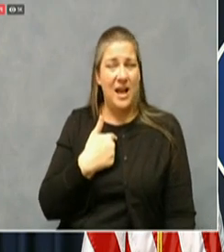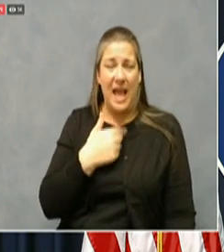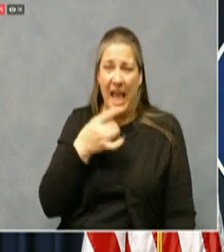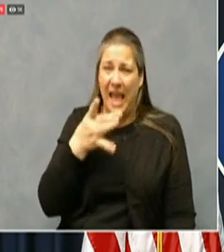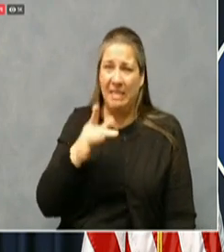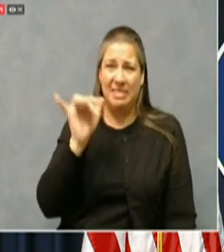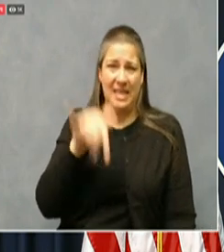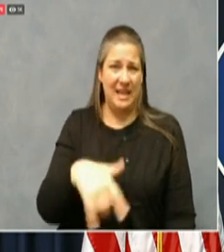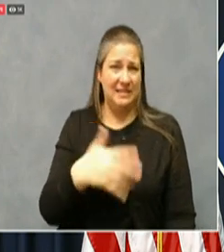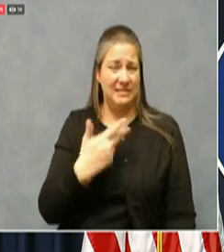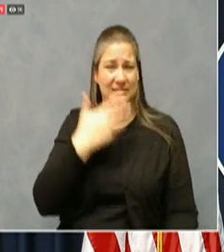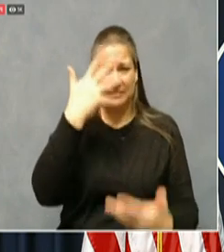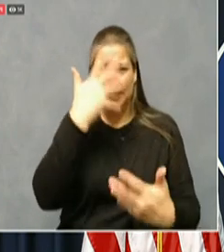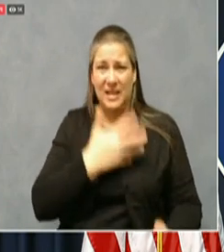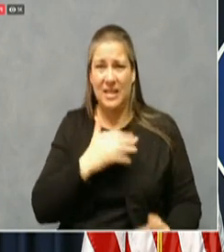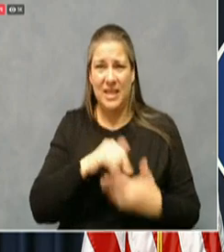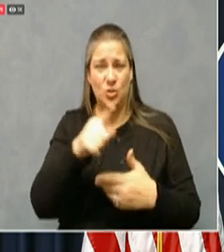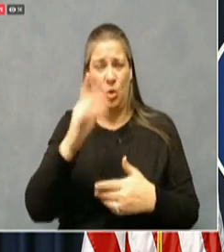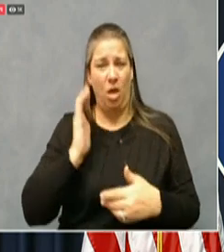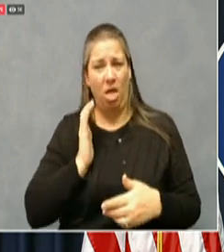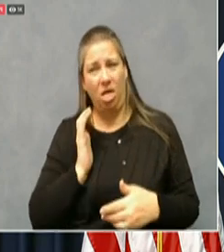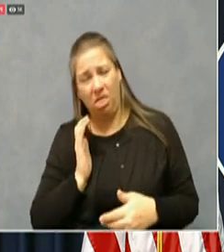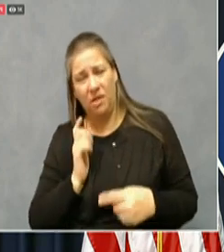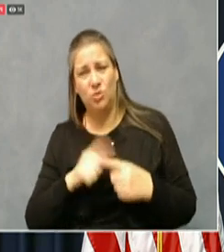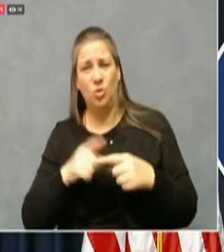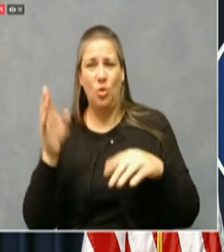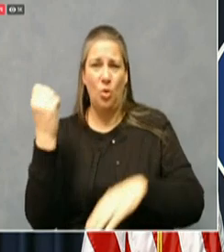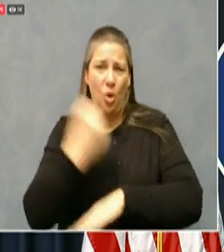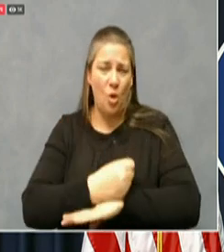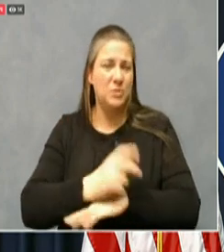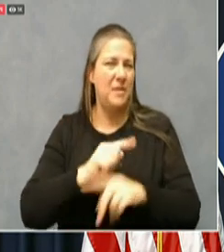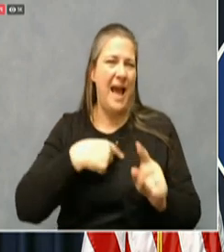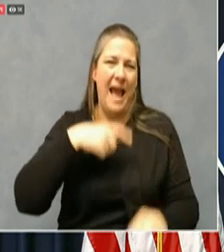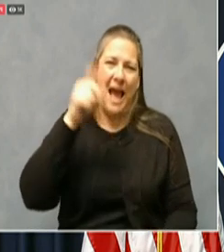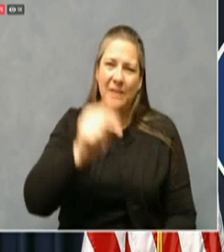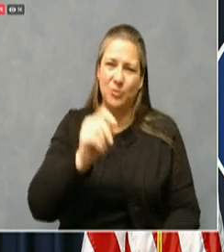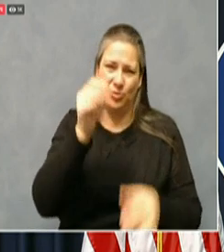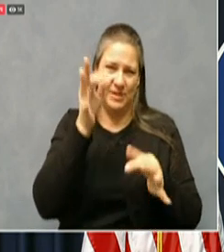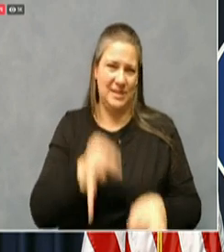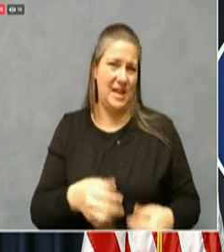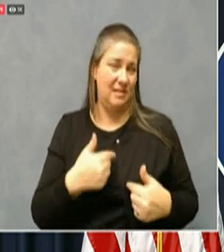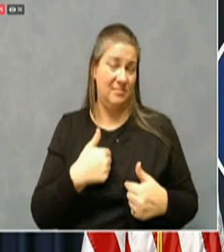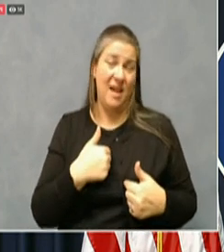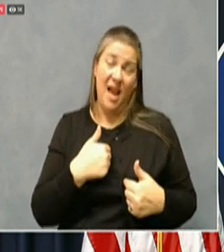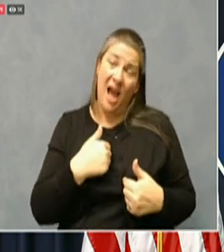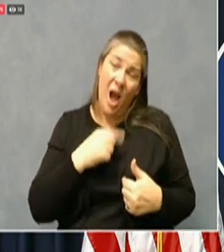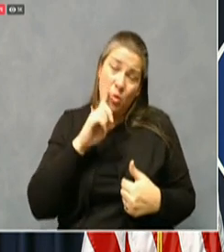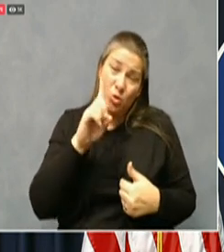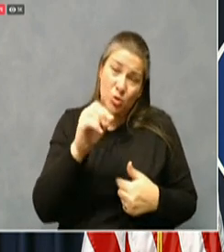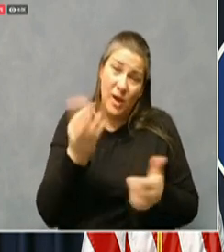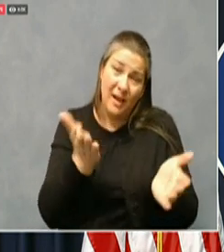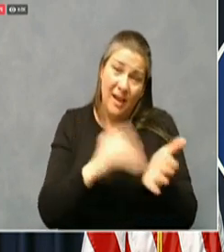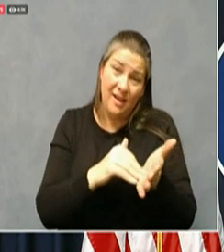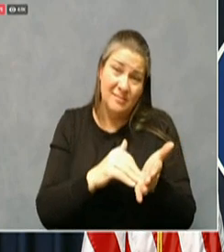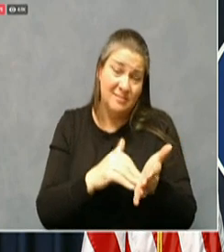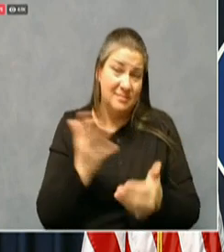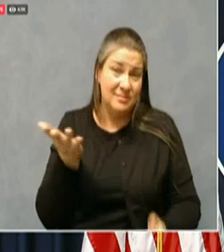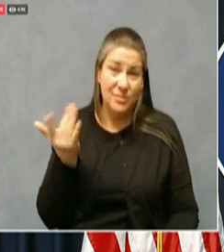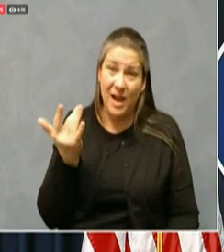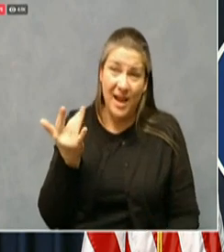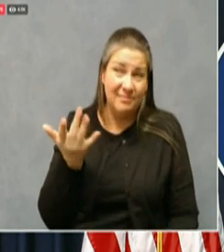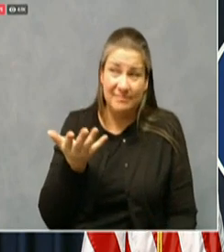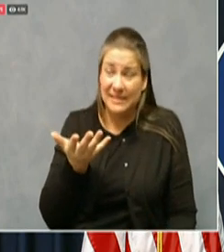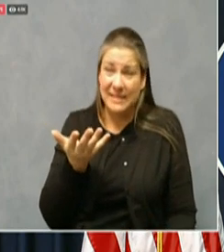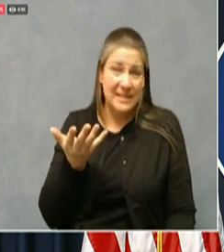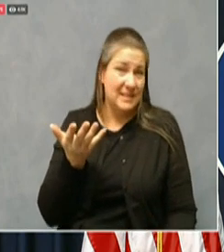others, but it's a decision that I believe I had to make and that I would make again based on on the irrefutable scientific